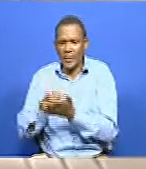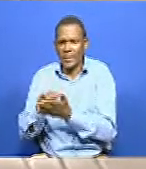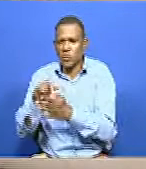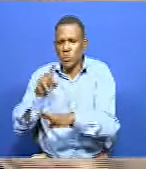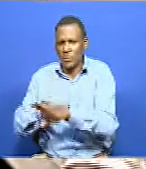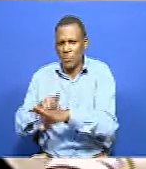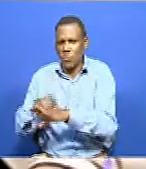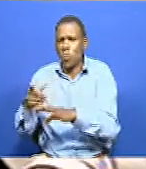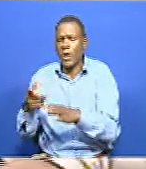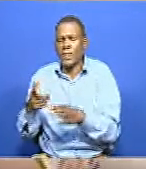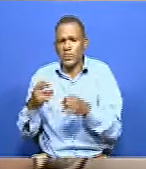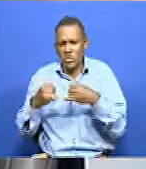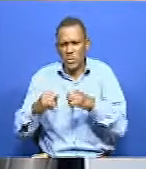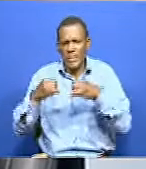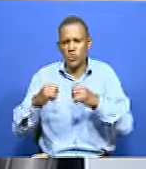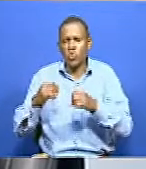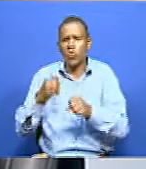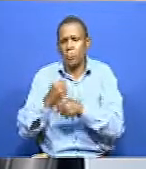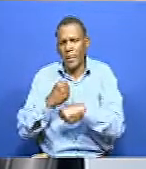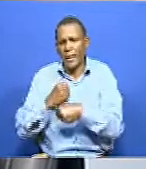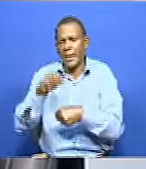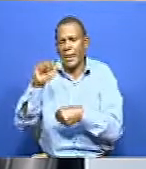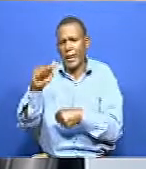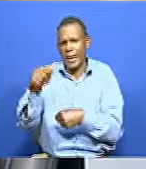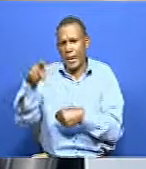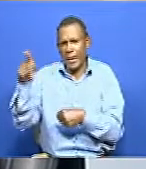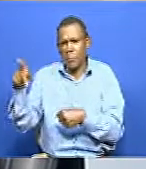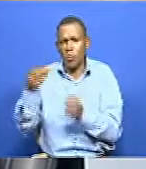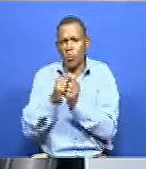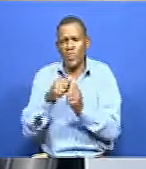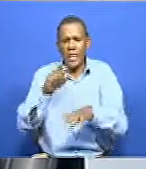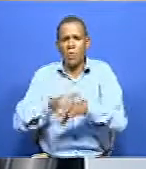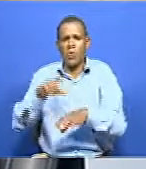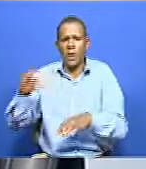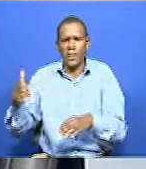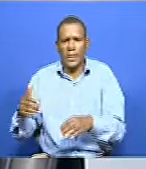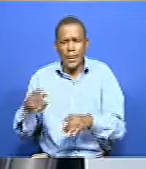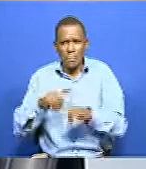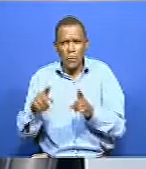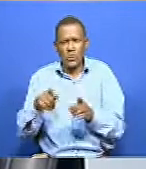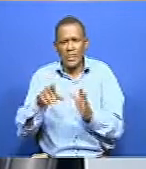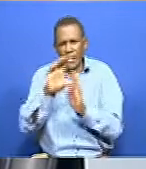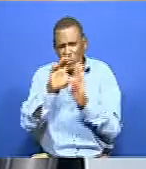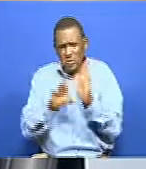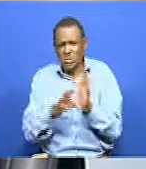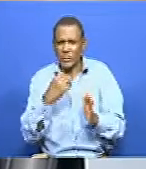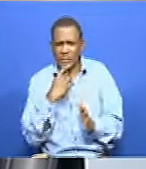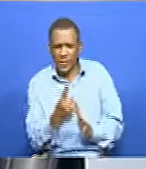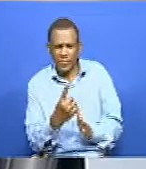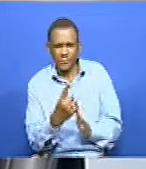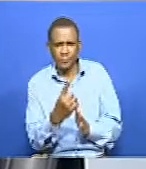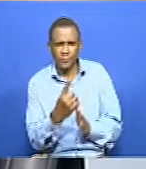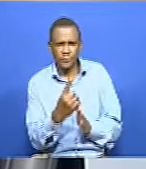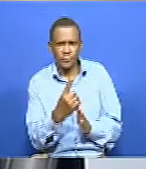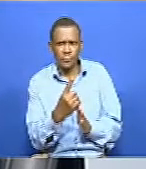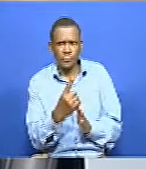Embu County with the county government. Normally what happens as per the constitution is, you're supposed to make sure that your constituents